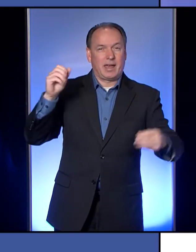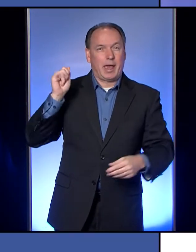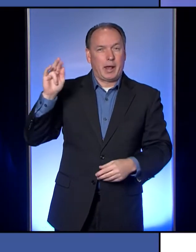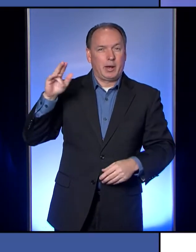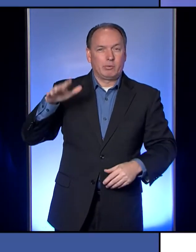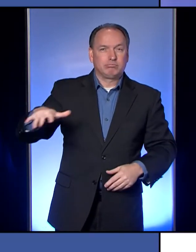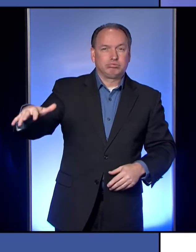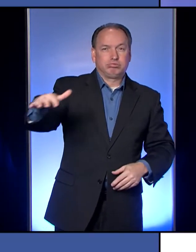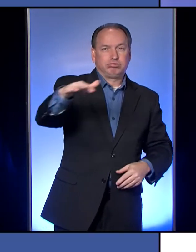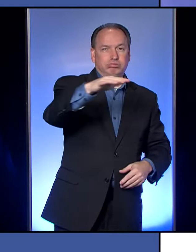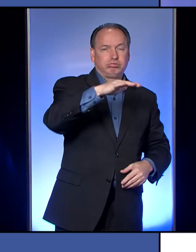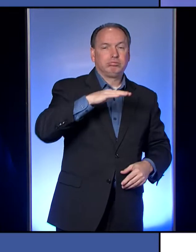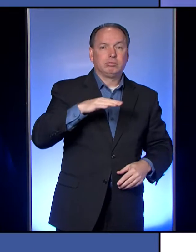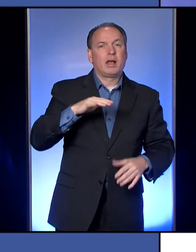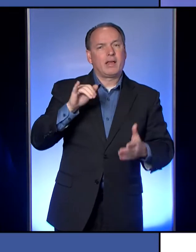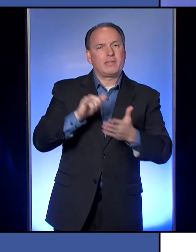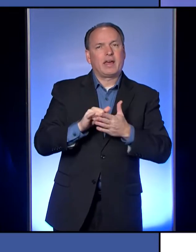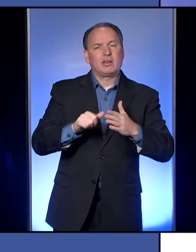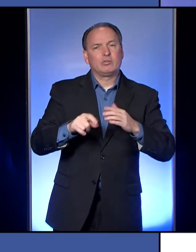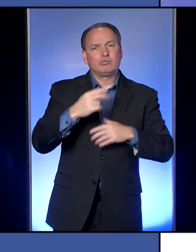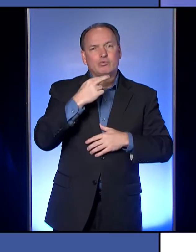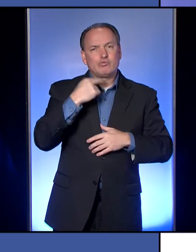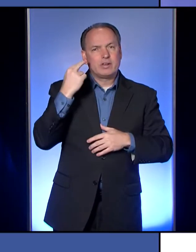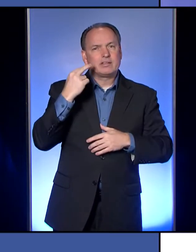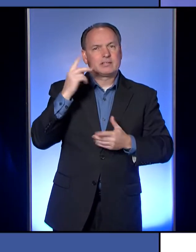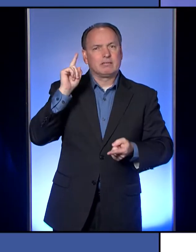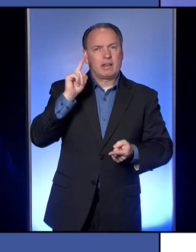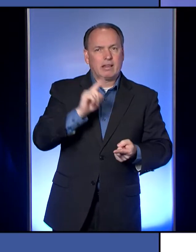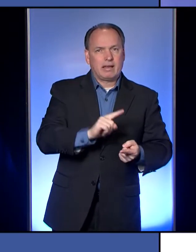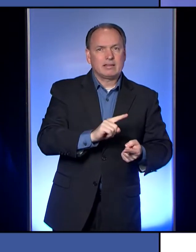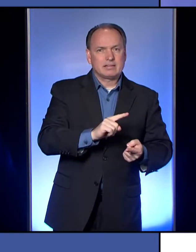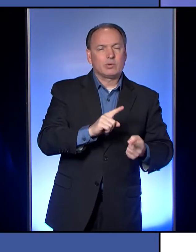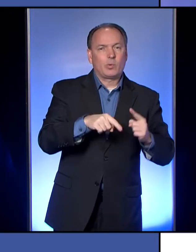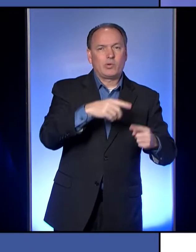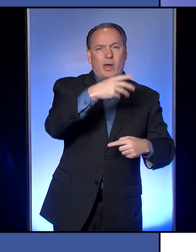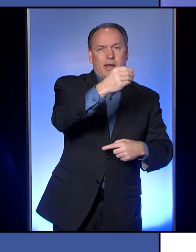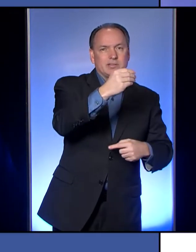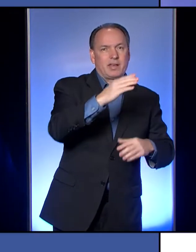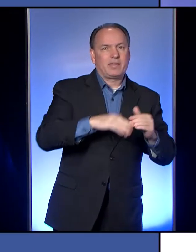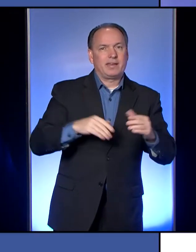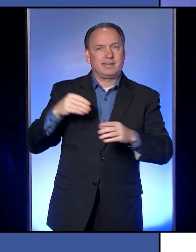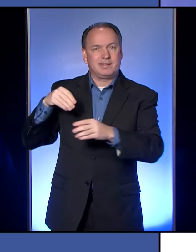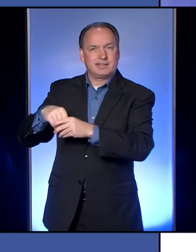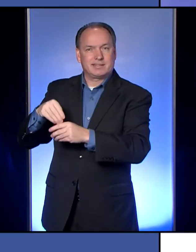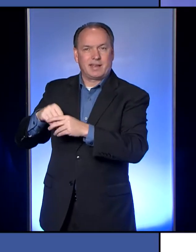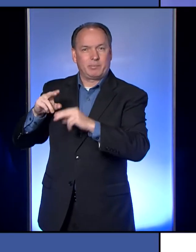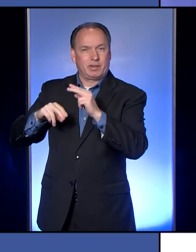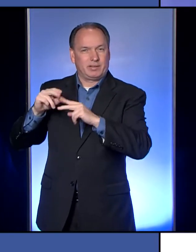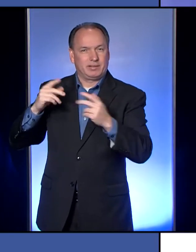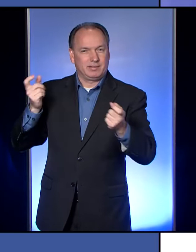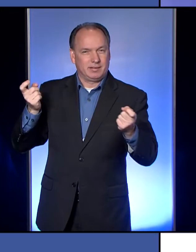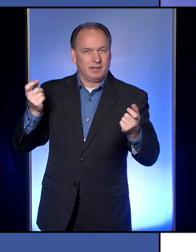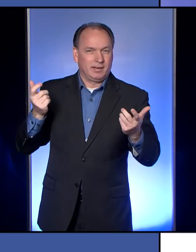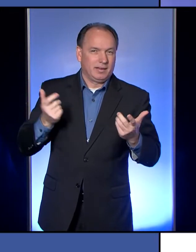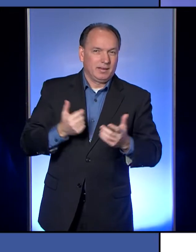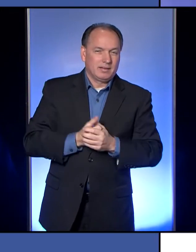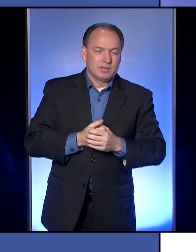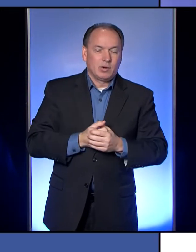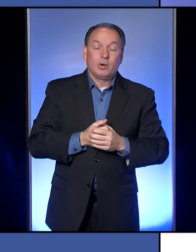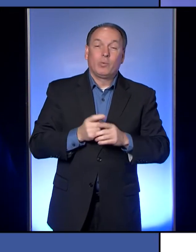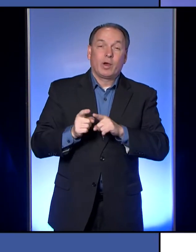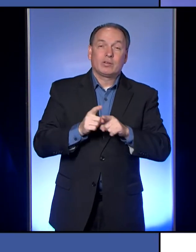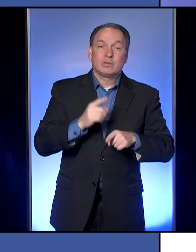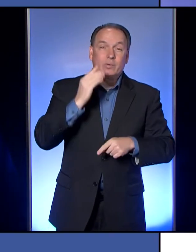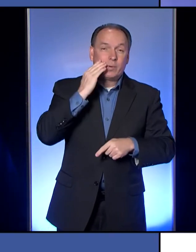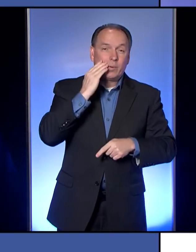even that risk is diminished when you're outside than when you're inside of a building. So, um, and we also